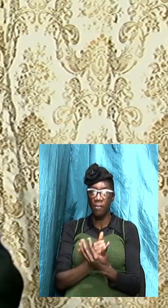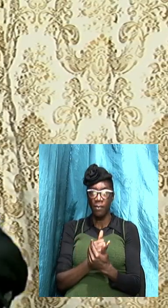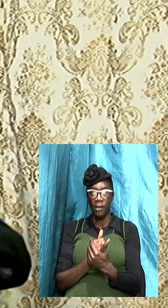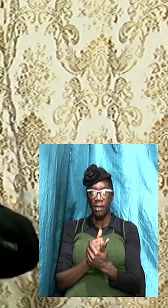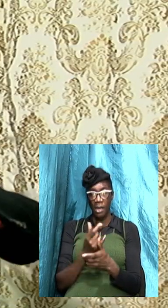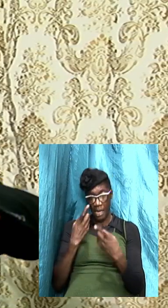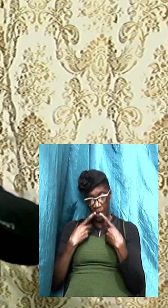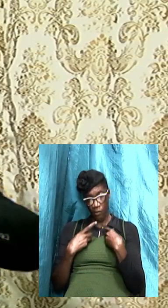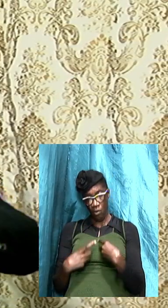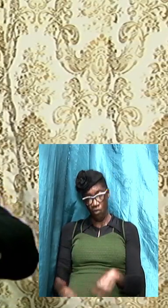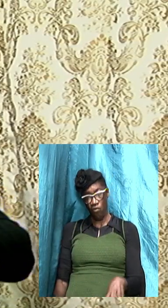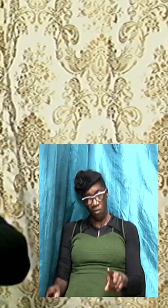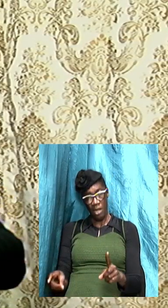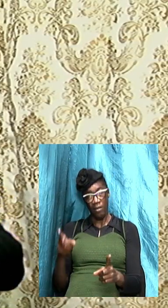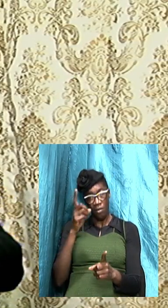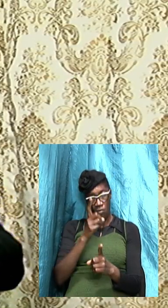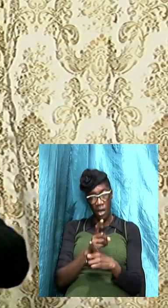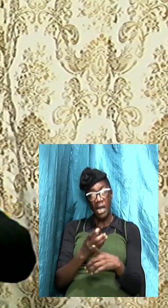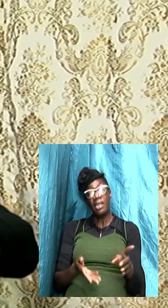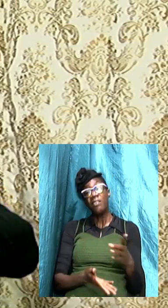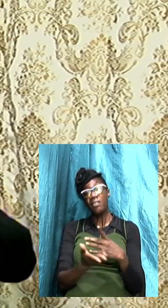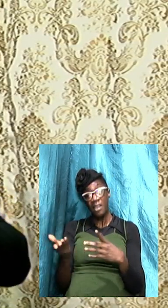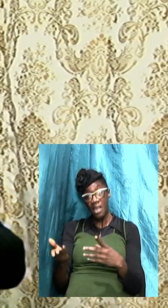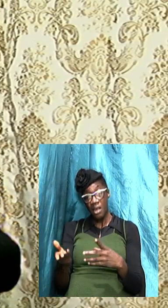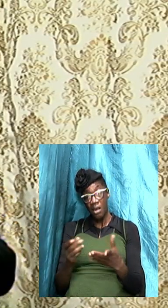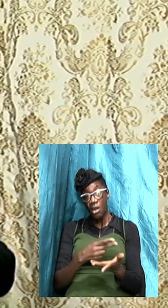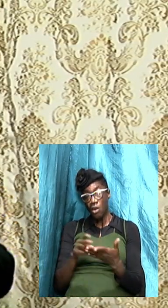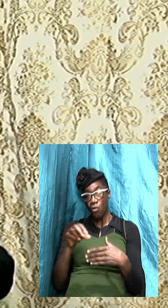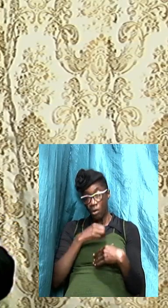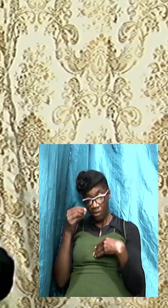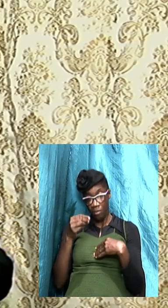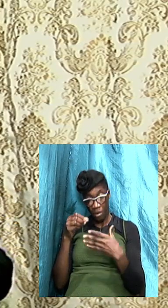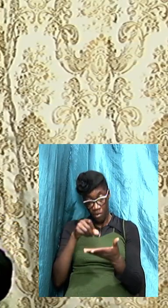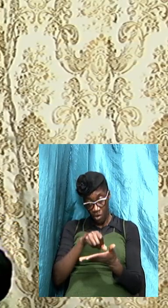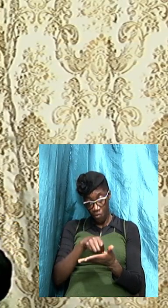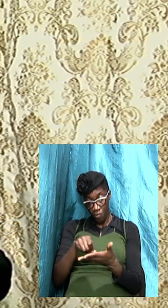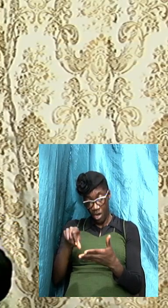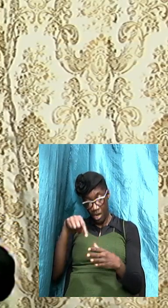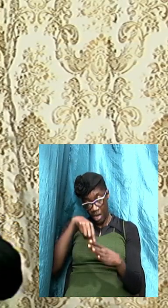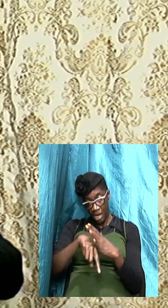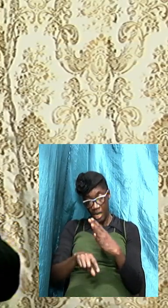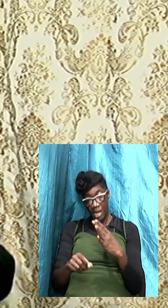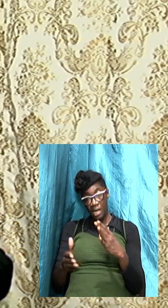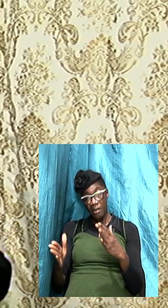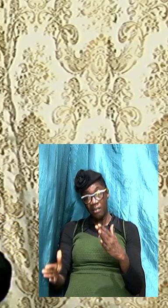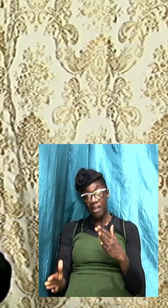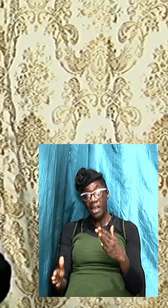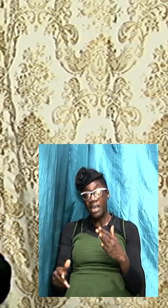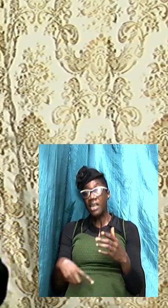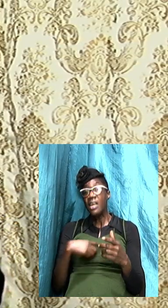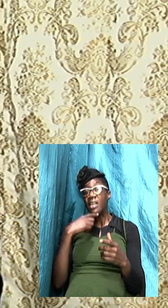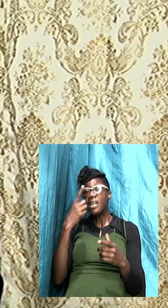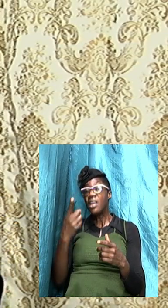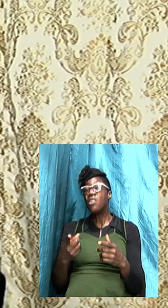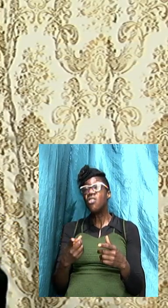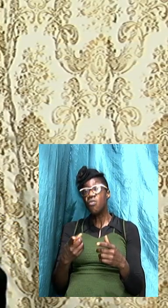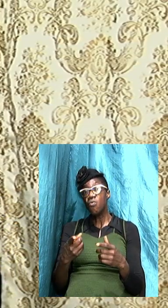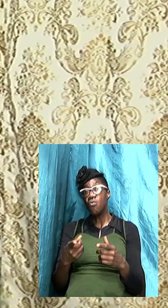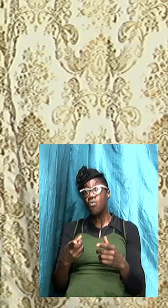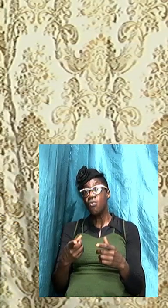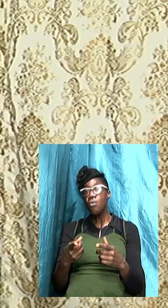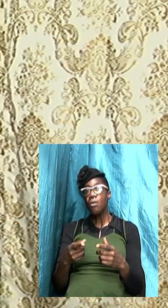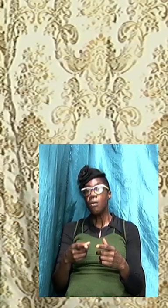you have to know let the Holy Ghost that is written on the inside tells you that look here